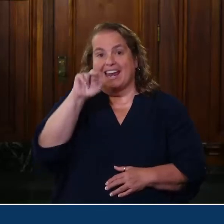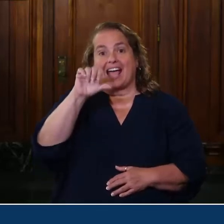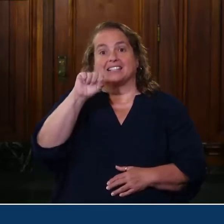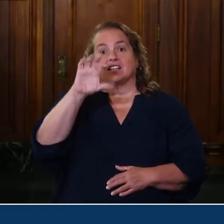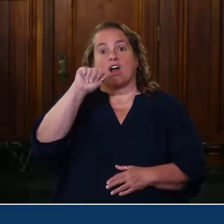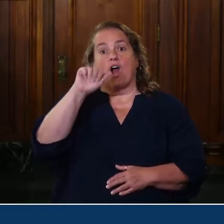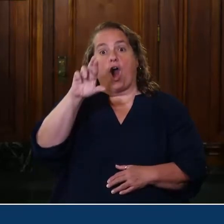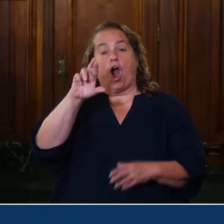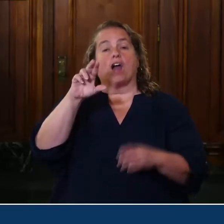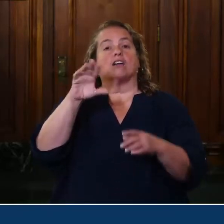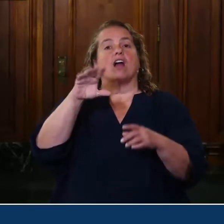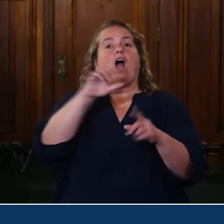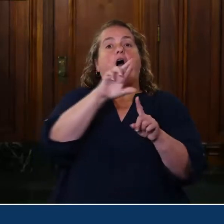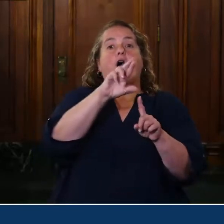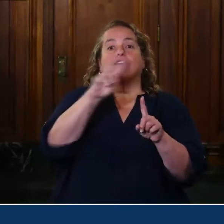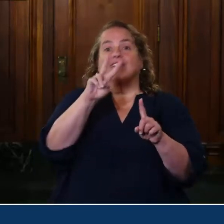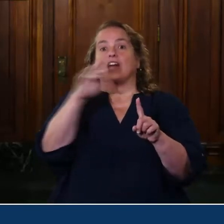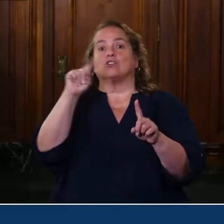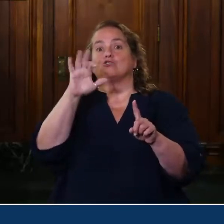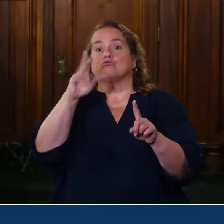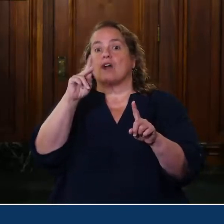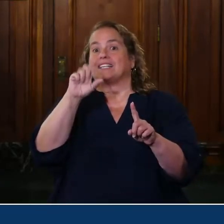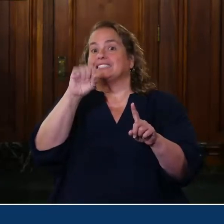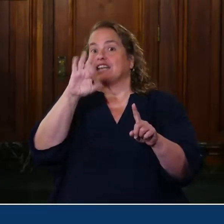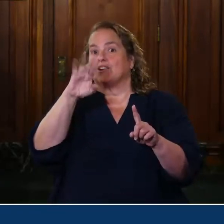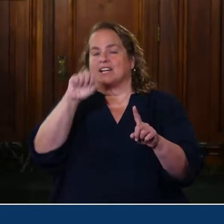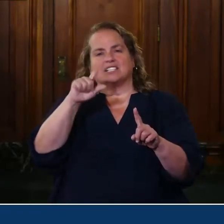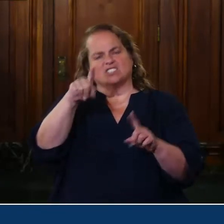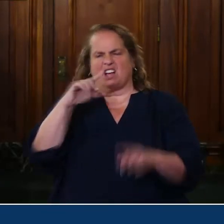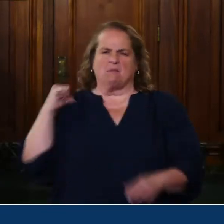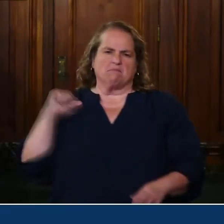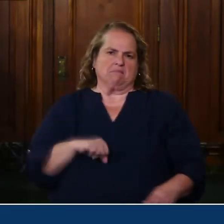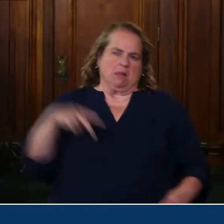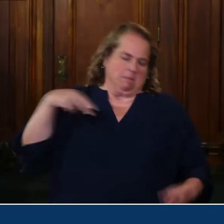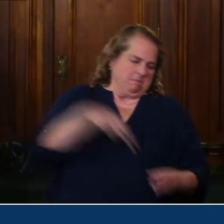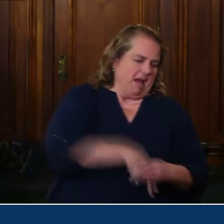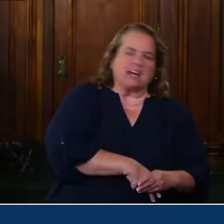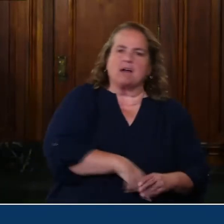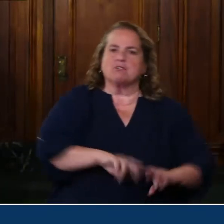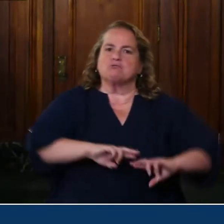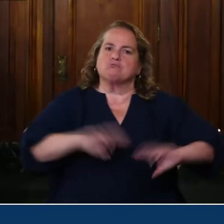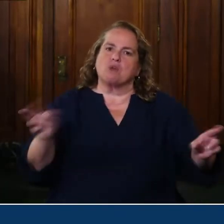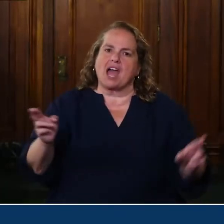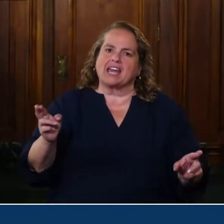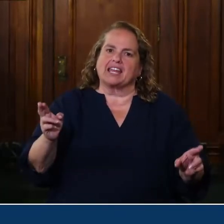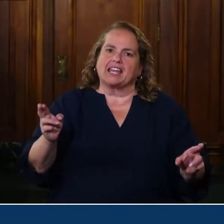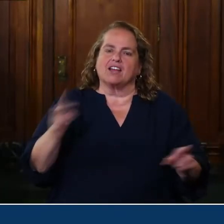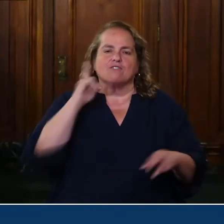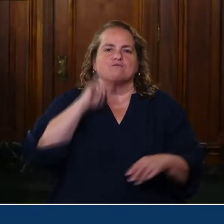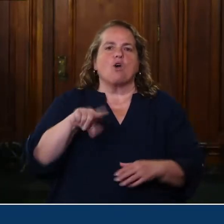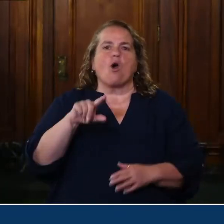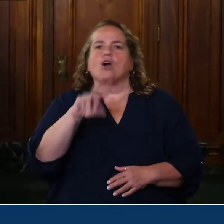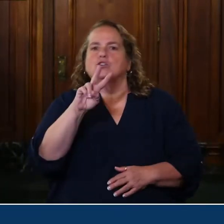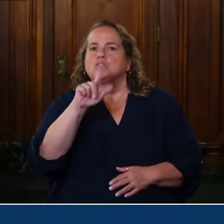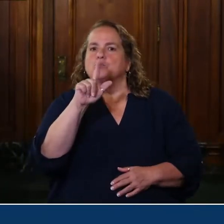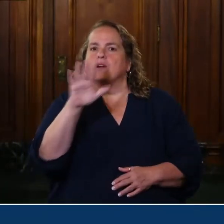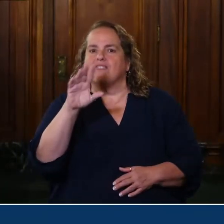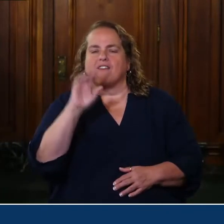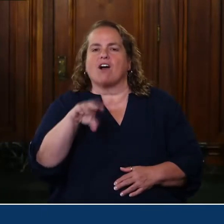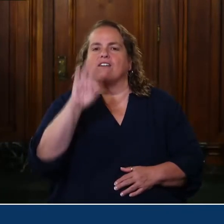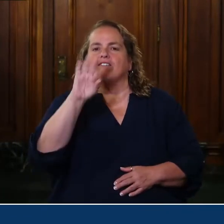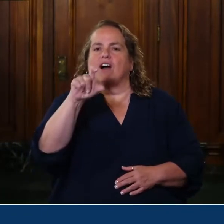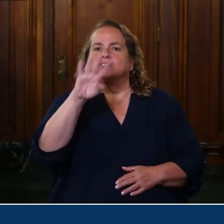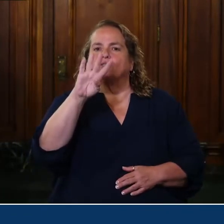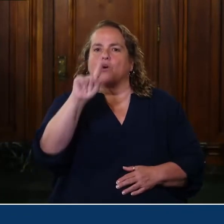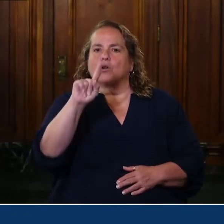RV and Outdoor Truck Series. Buckle up in your truck 225, Saturday the 11th on Fox Sports 1. And